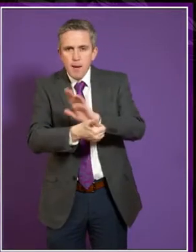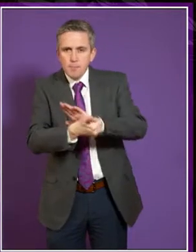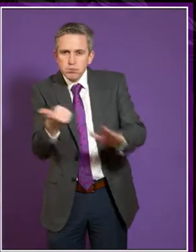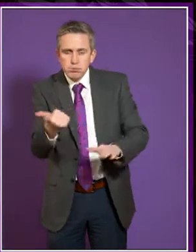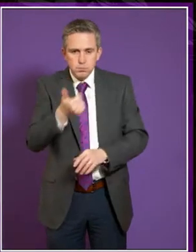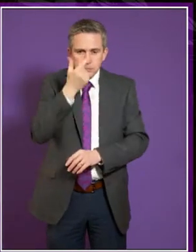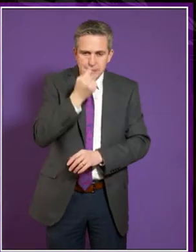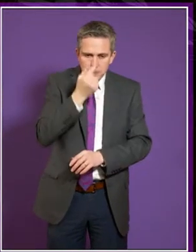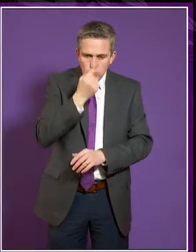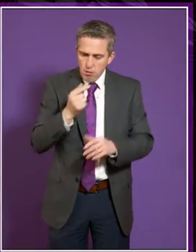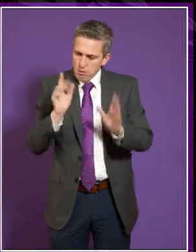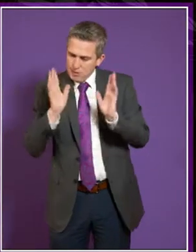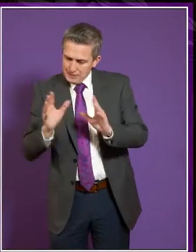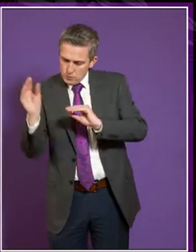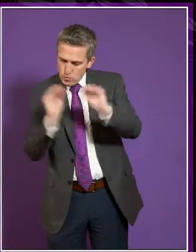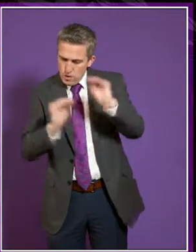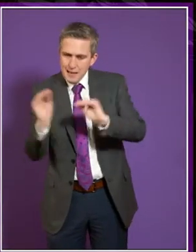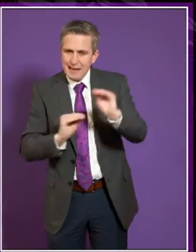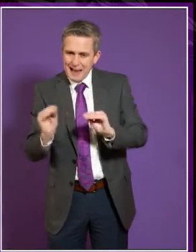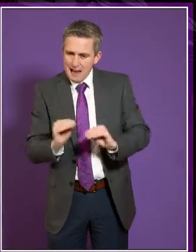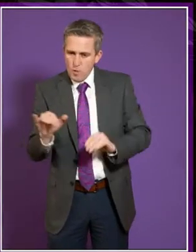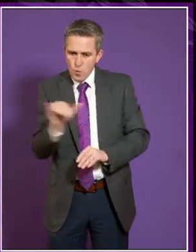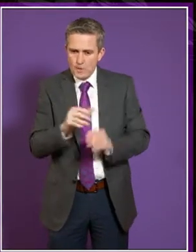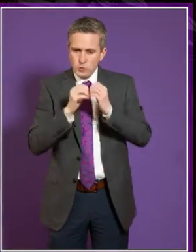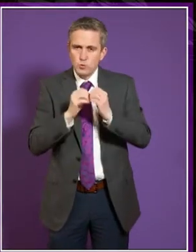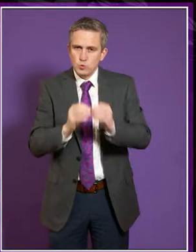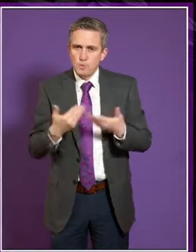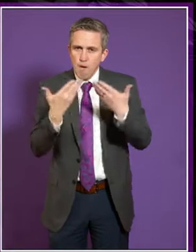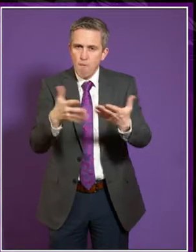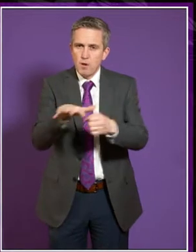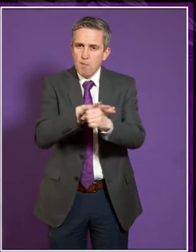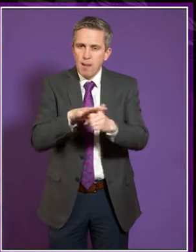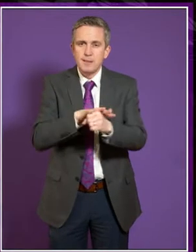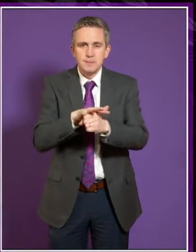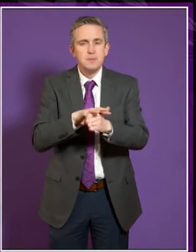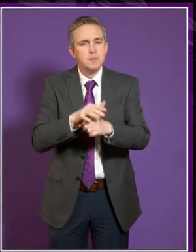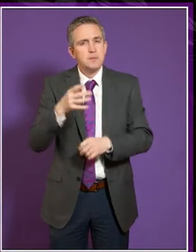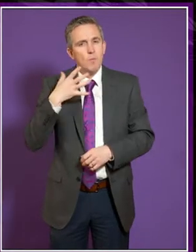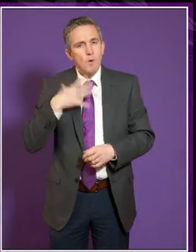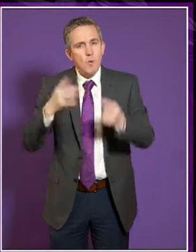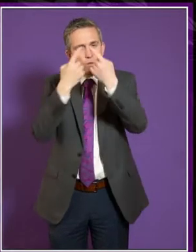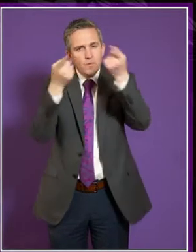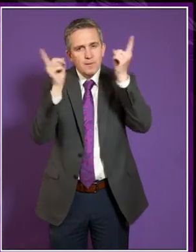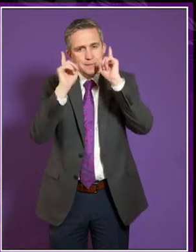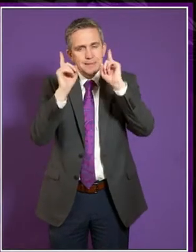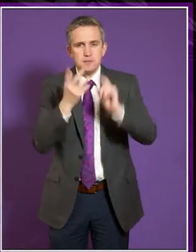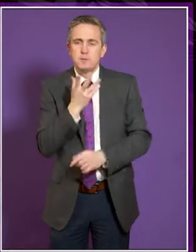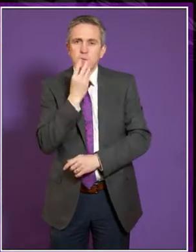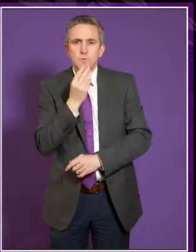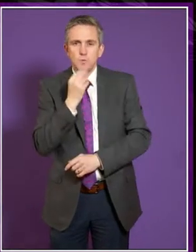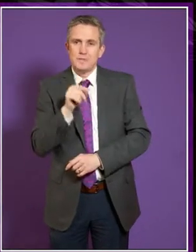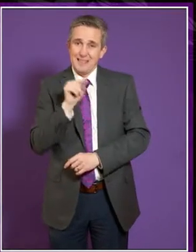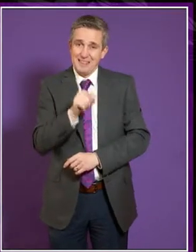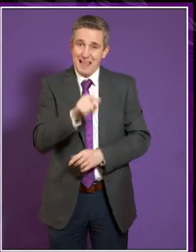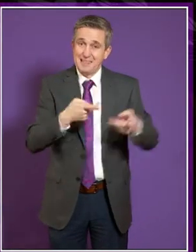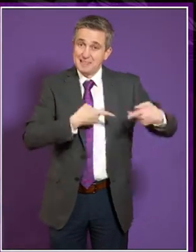Contextualised admissions is a way of doing that, and we would want universities to be using that to the fullest extent.